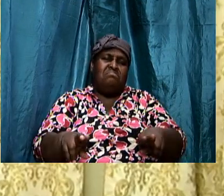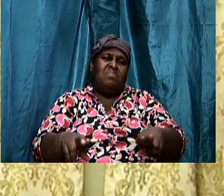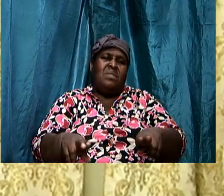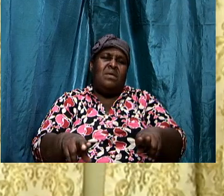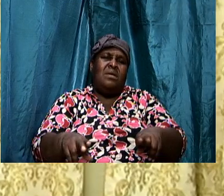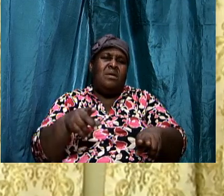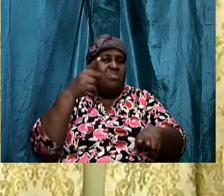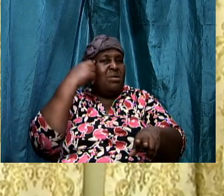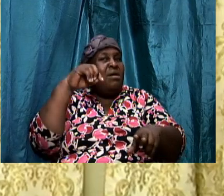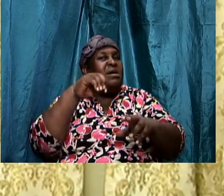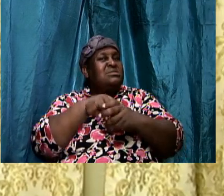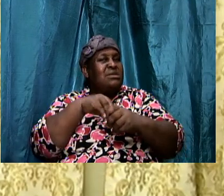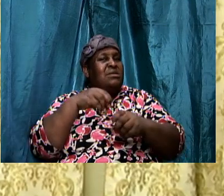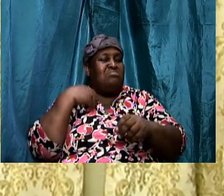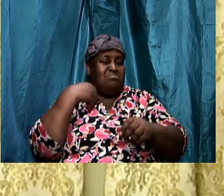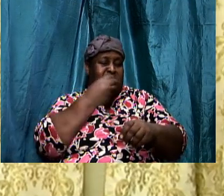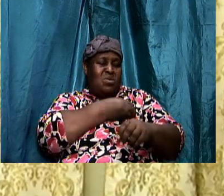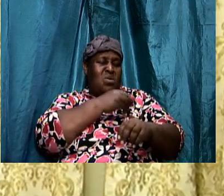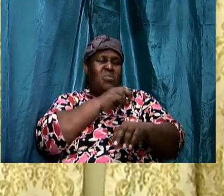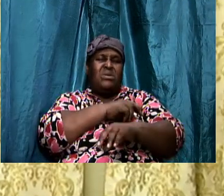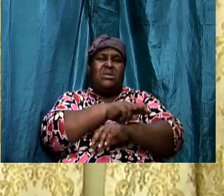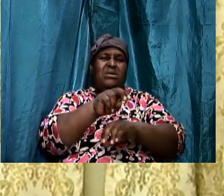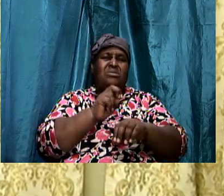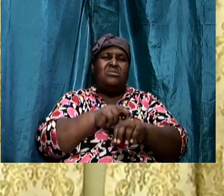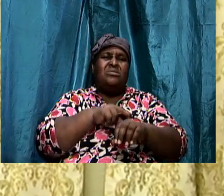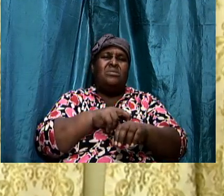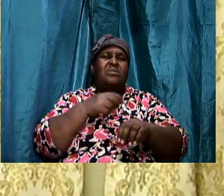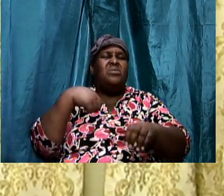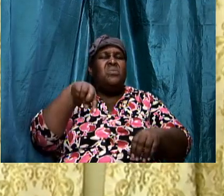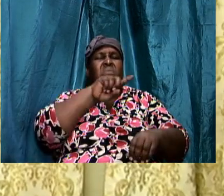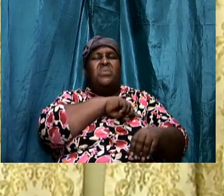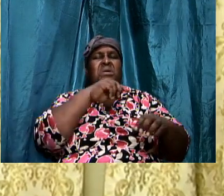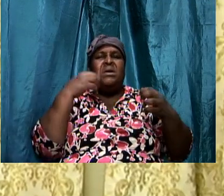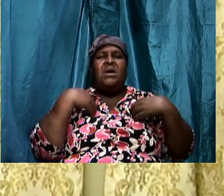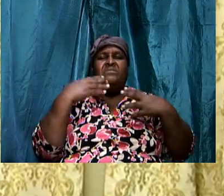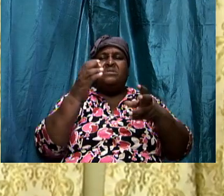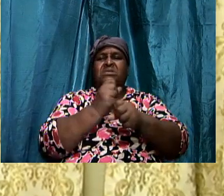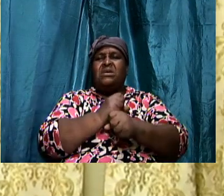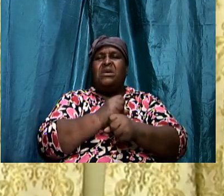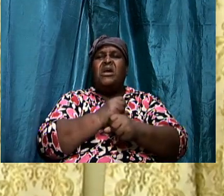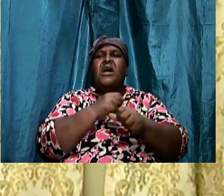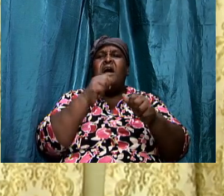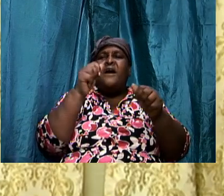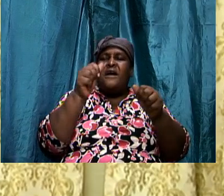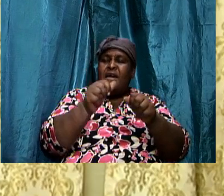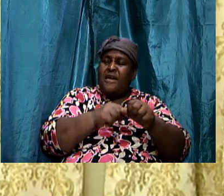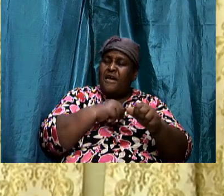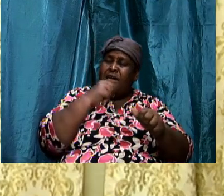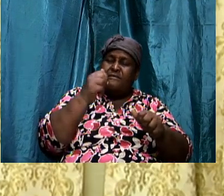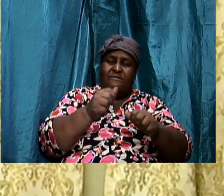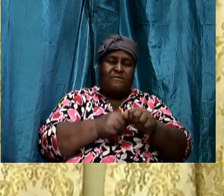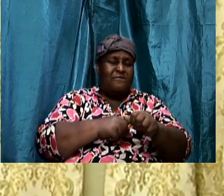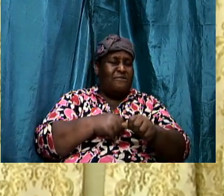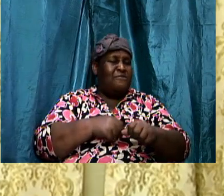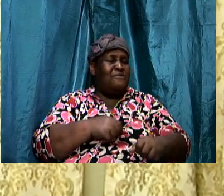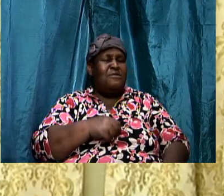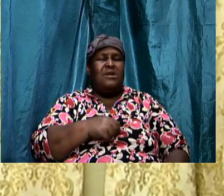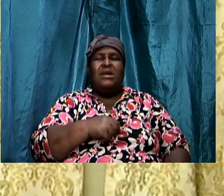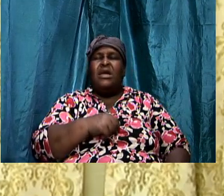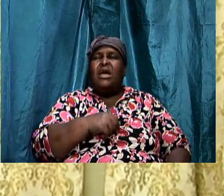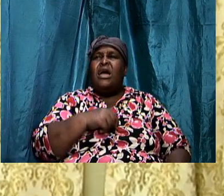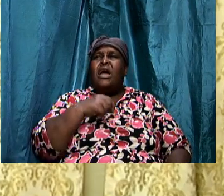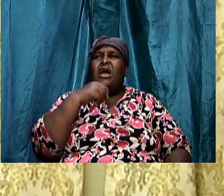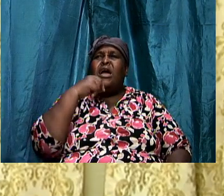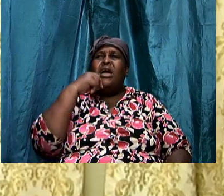nature. We have to take every step. Yes. We have to